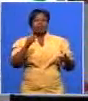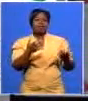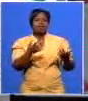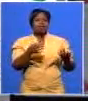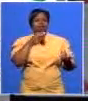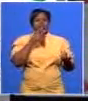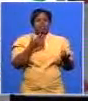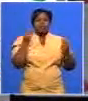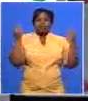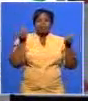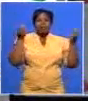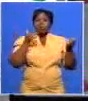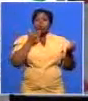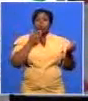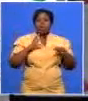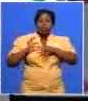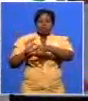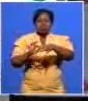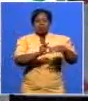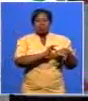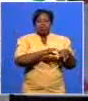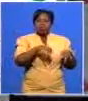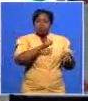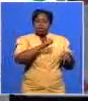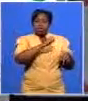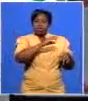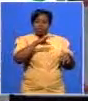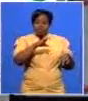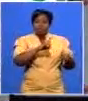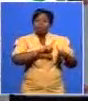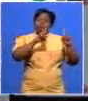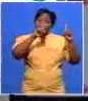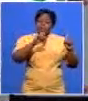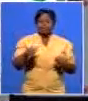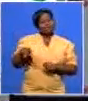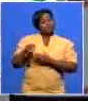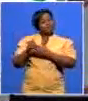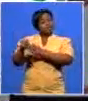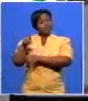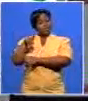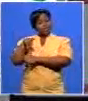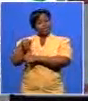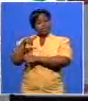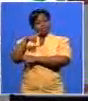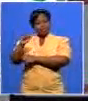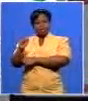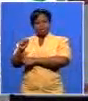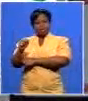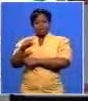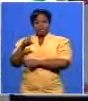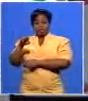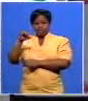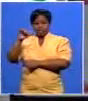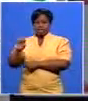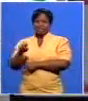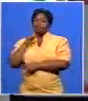people who strictly belong um to the african national congress but what the da leader um but what i'm getting from